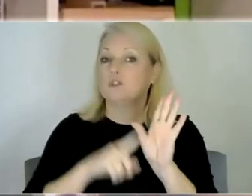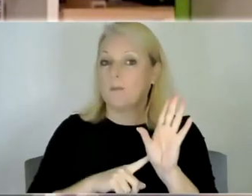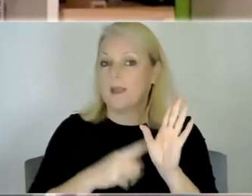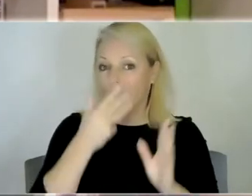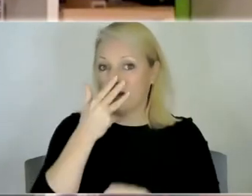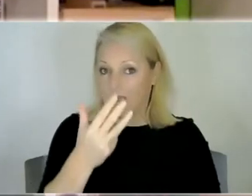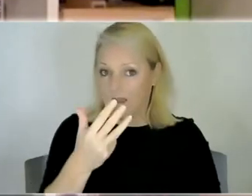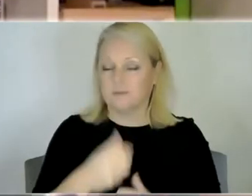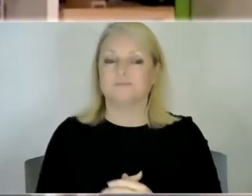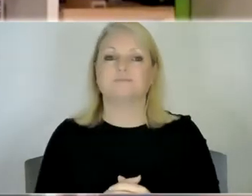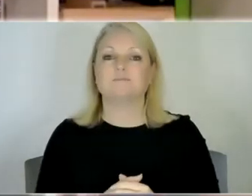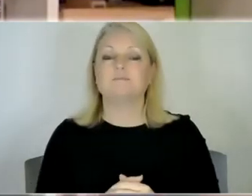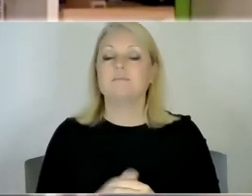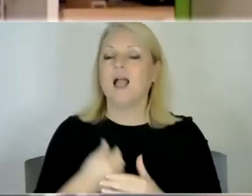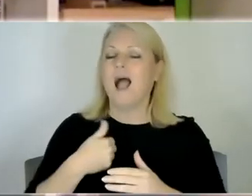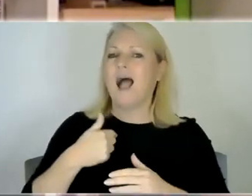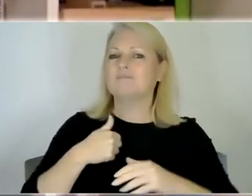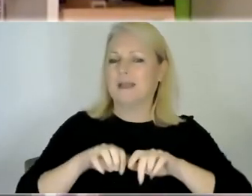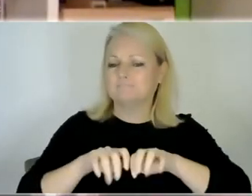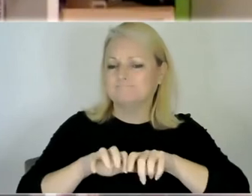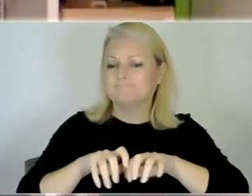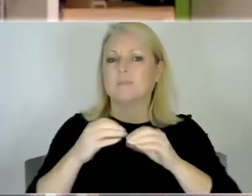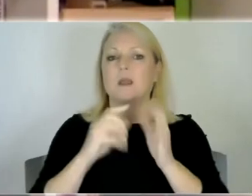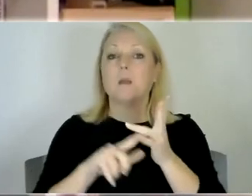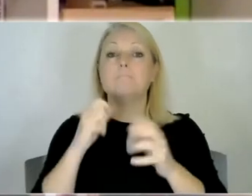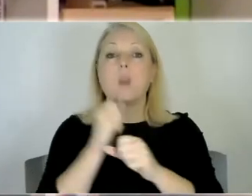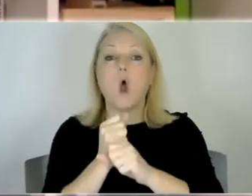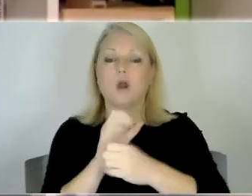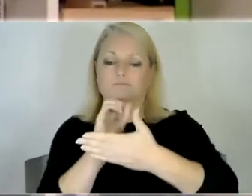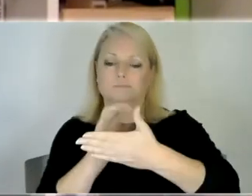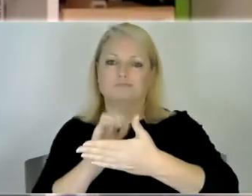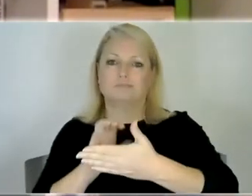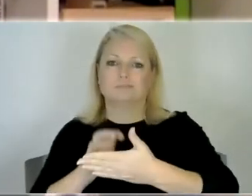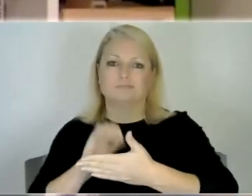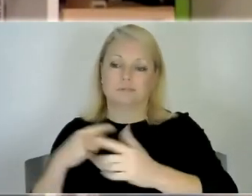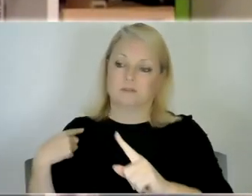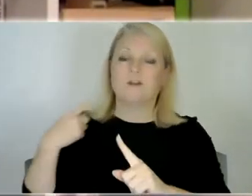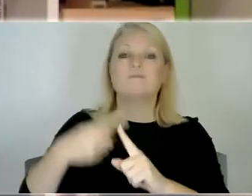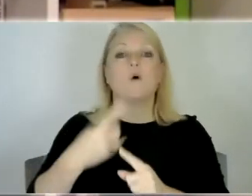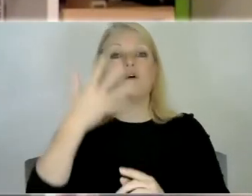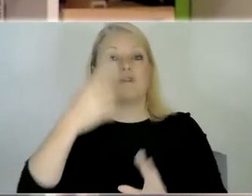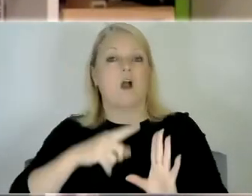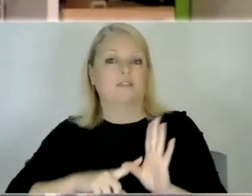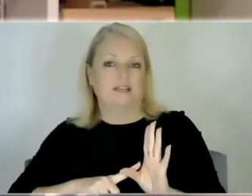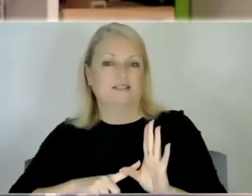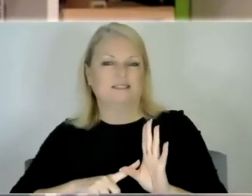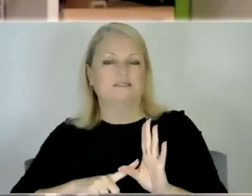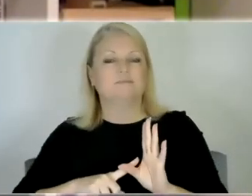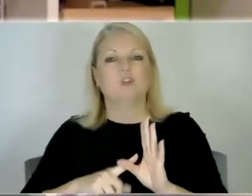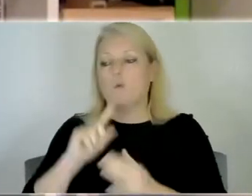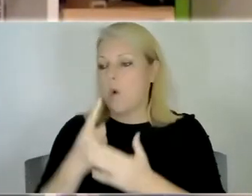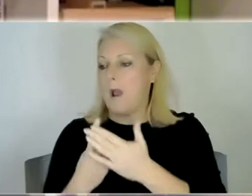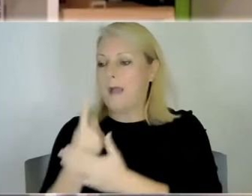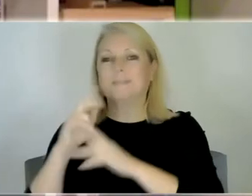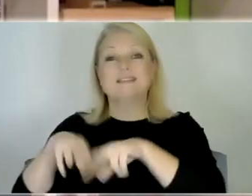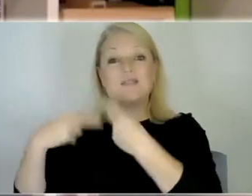I've been writing a blog for about five years now sharing stories from our lives. It started just as a way